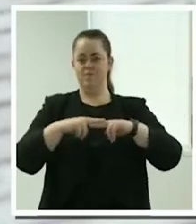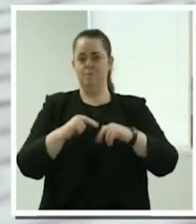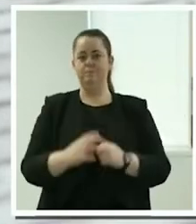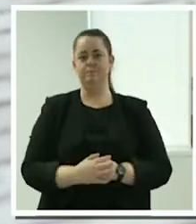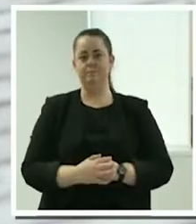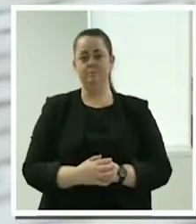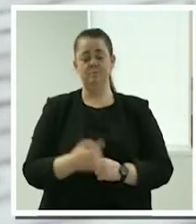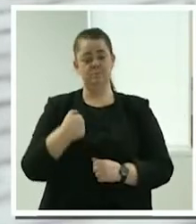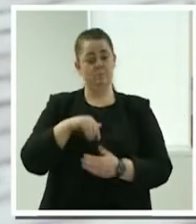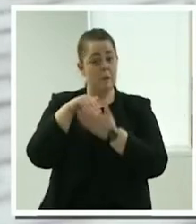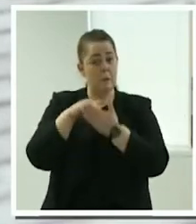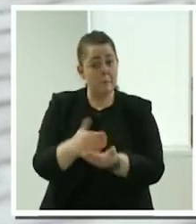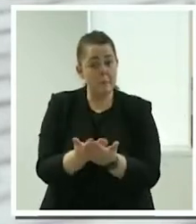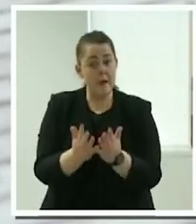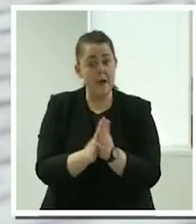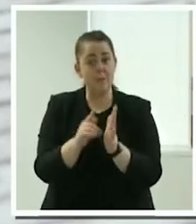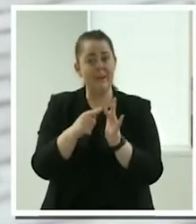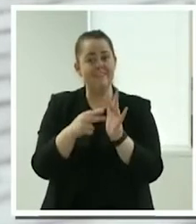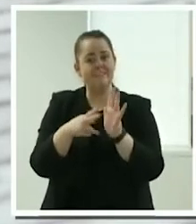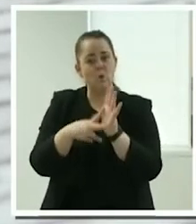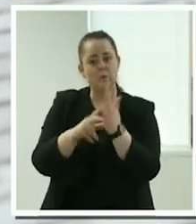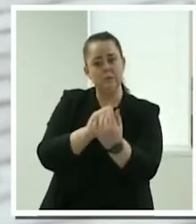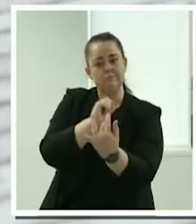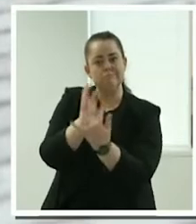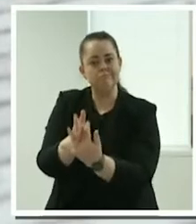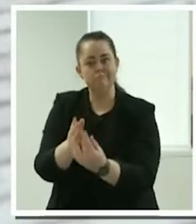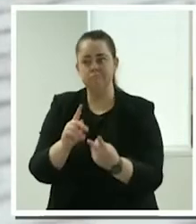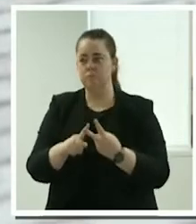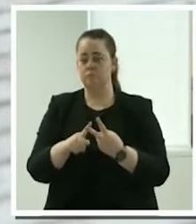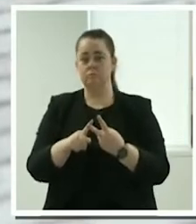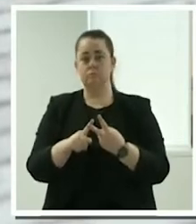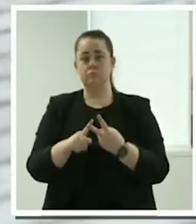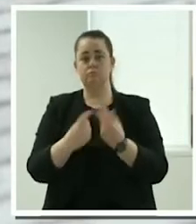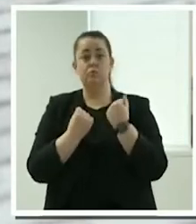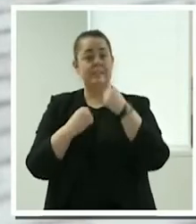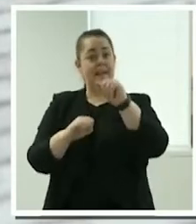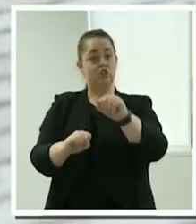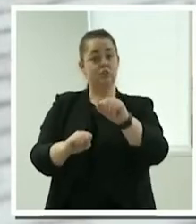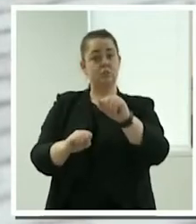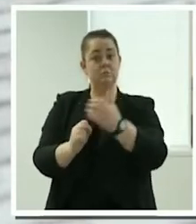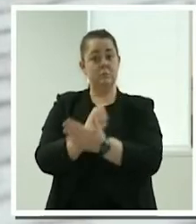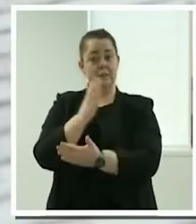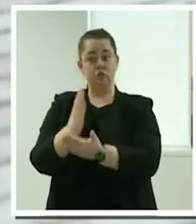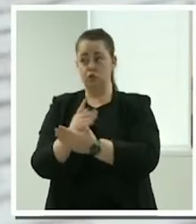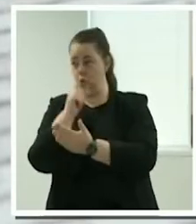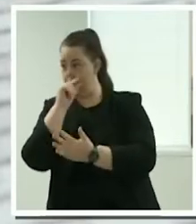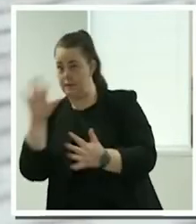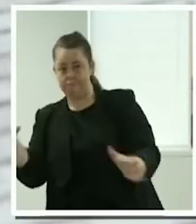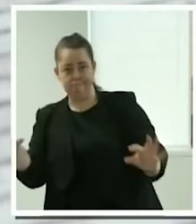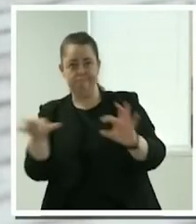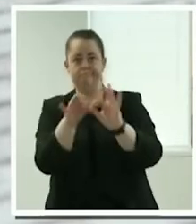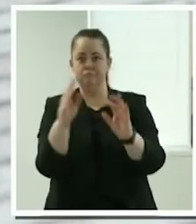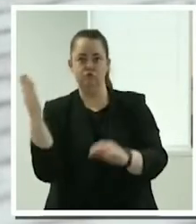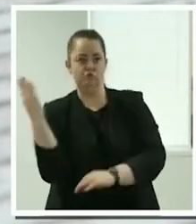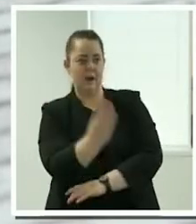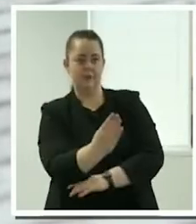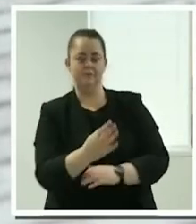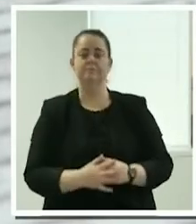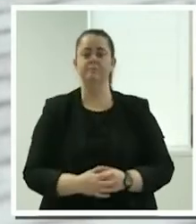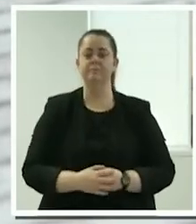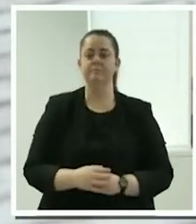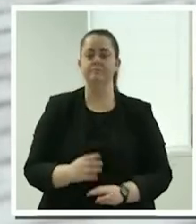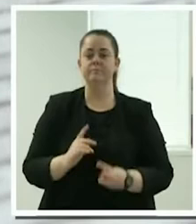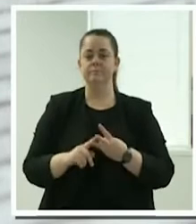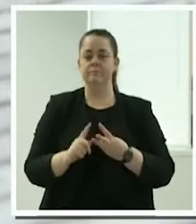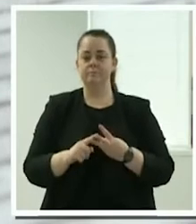and administrative efficiencies, providing safeguards for people that allow people to engage directly, being a pathway to learning